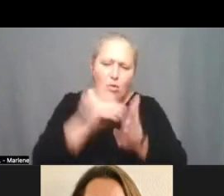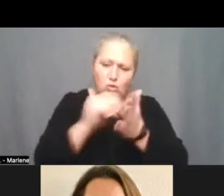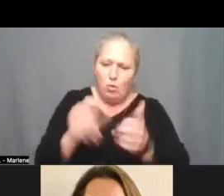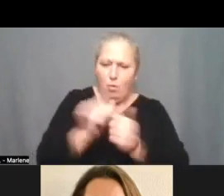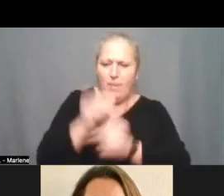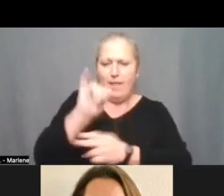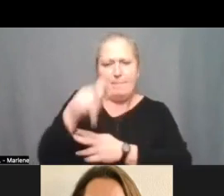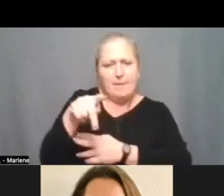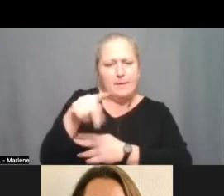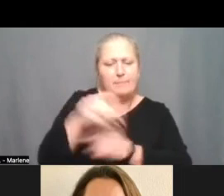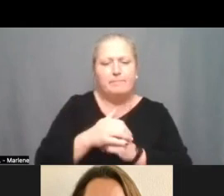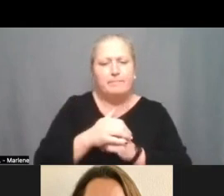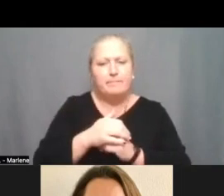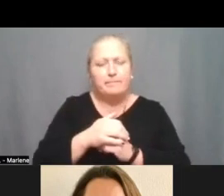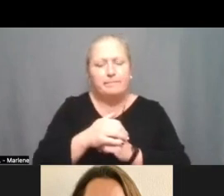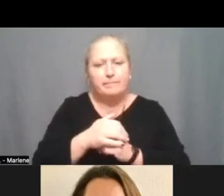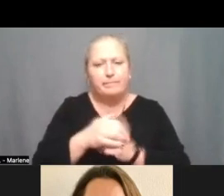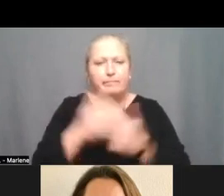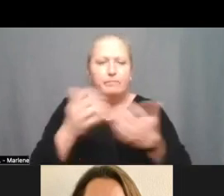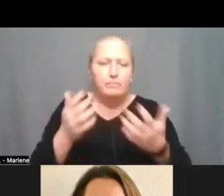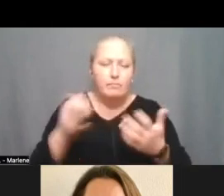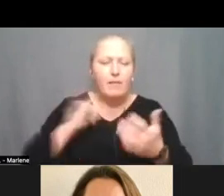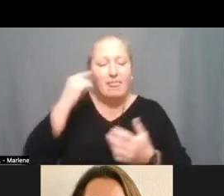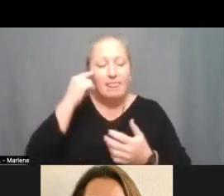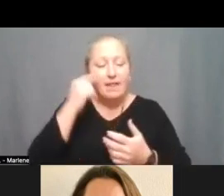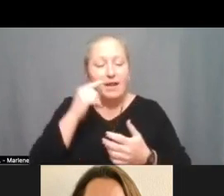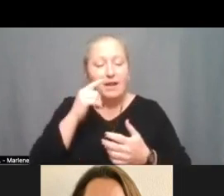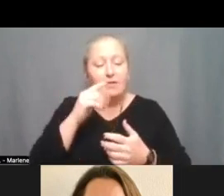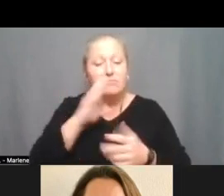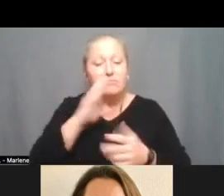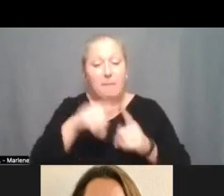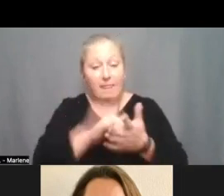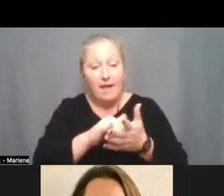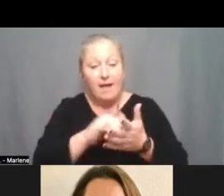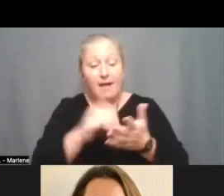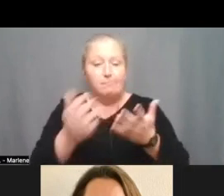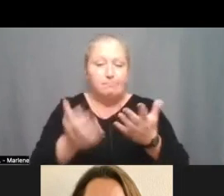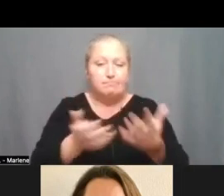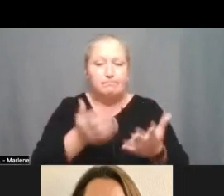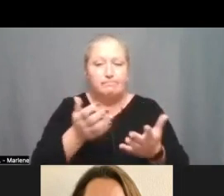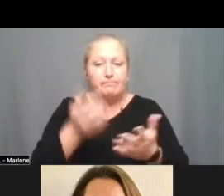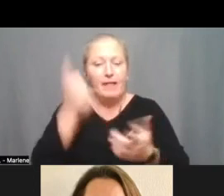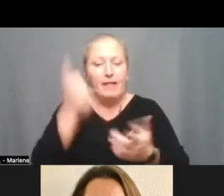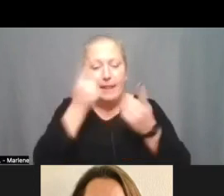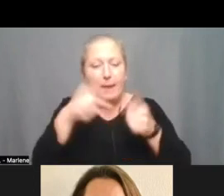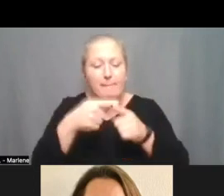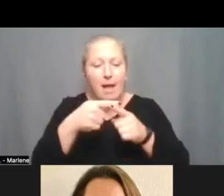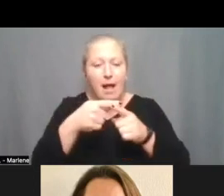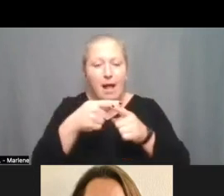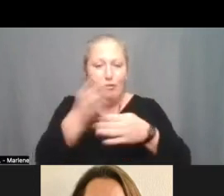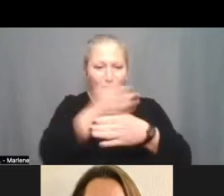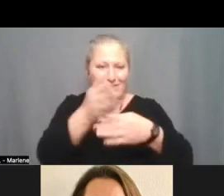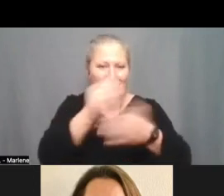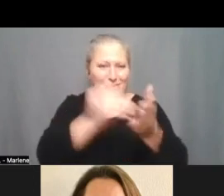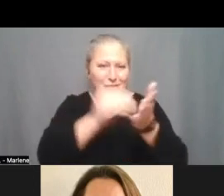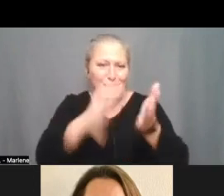well i think to speak to that we um we think about the range of students who receive